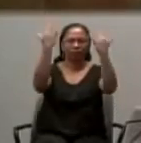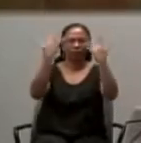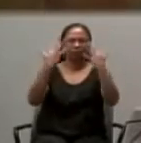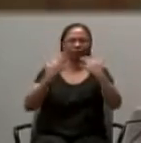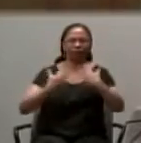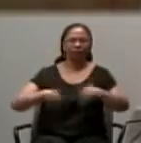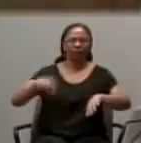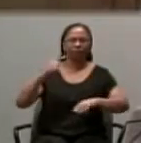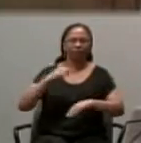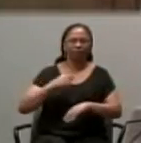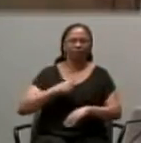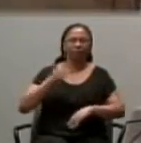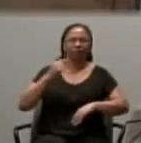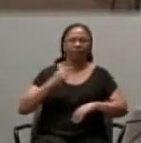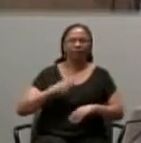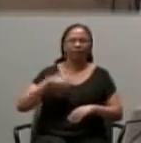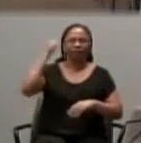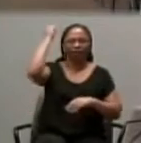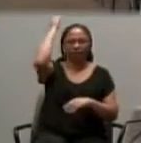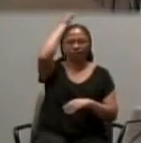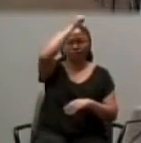fall on me.